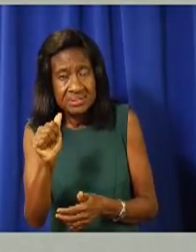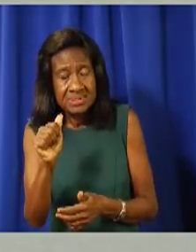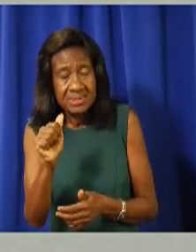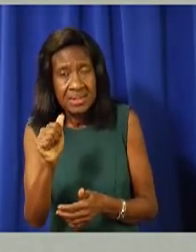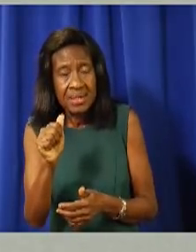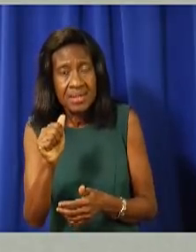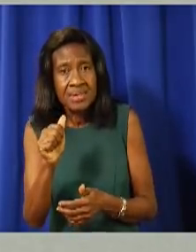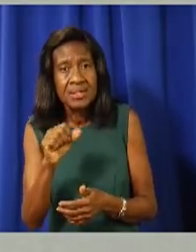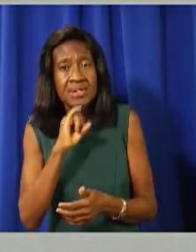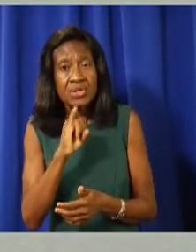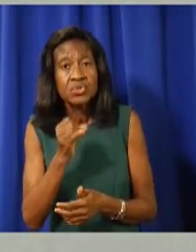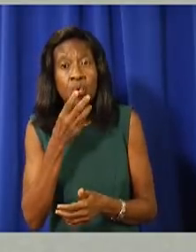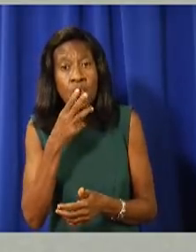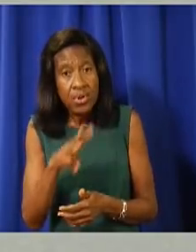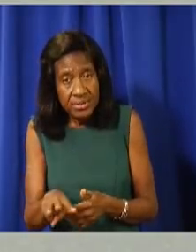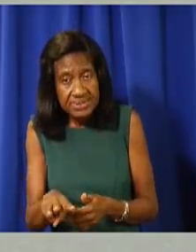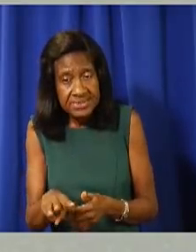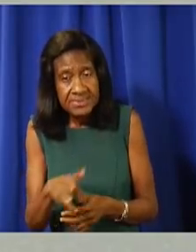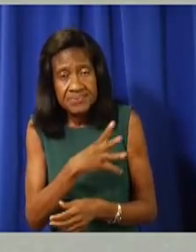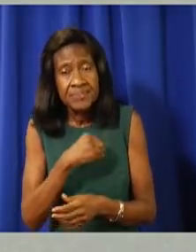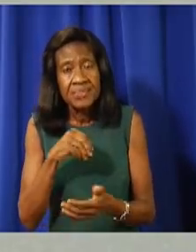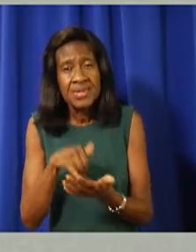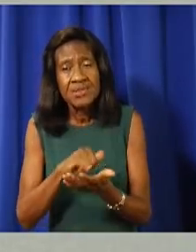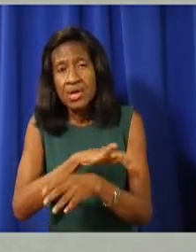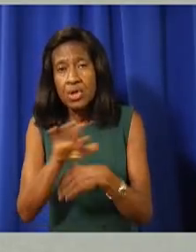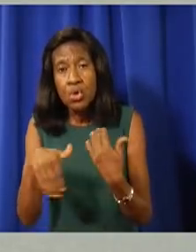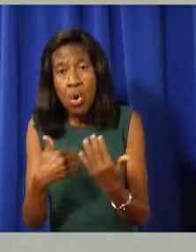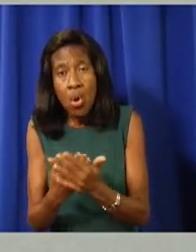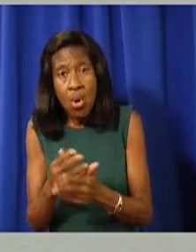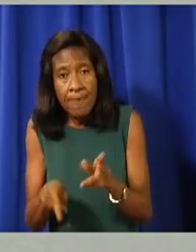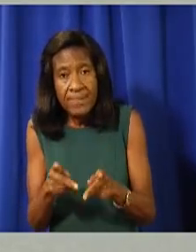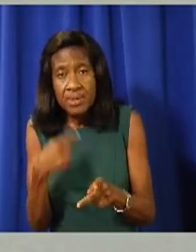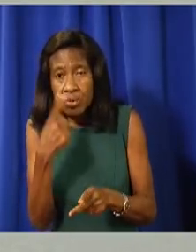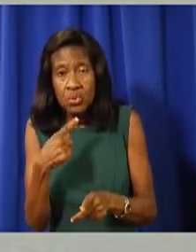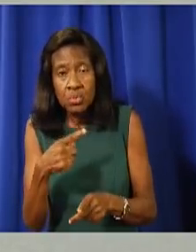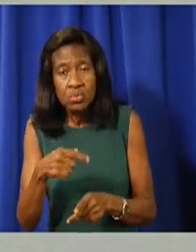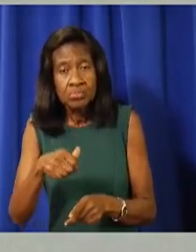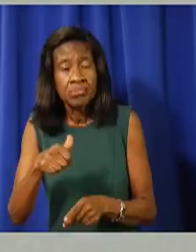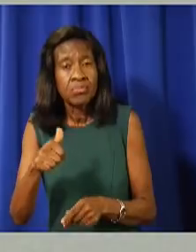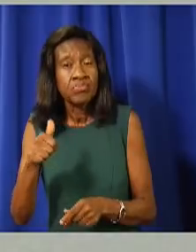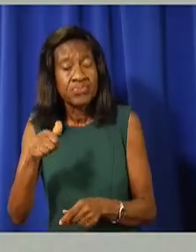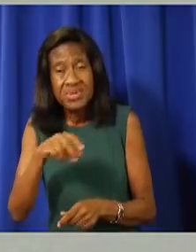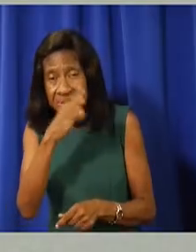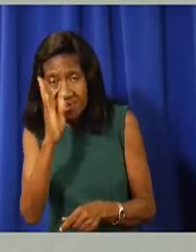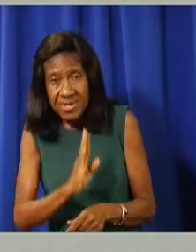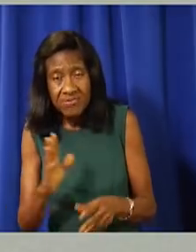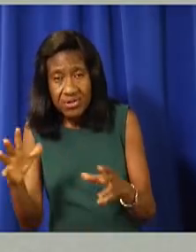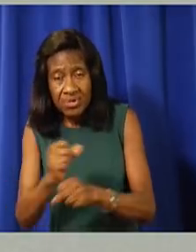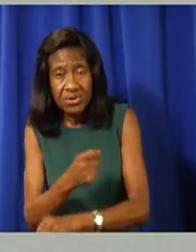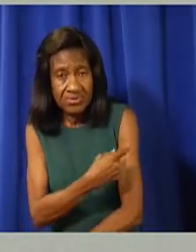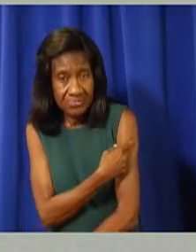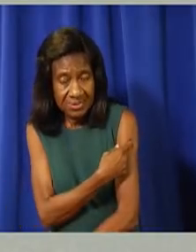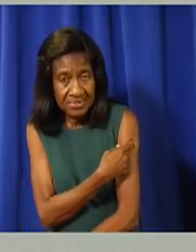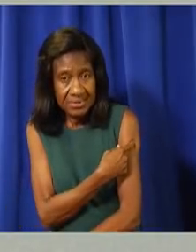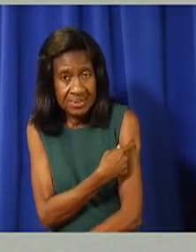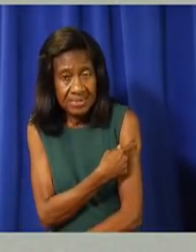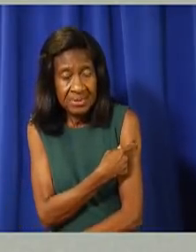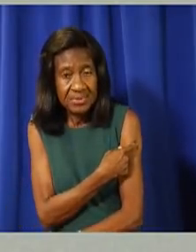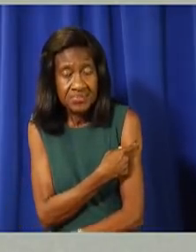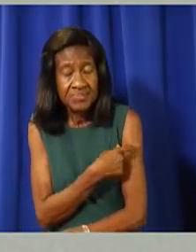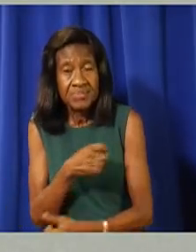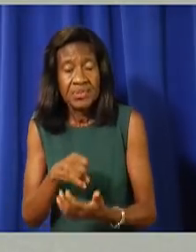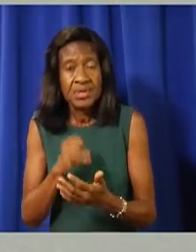And that all unvaccinated people, including children from ages 5 to 12 years old, are at a higher risk